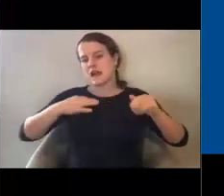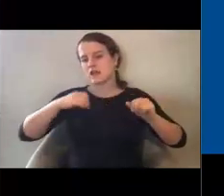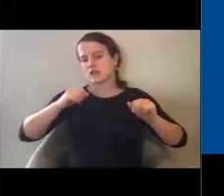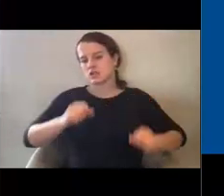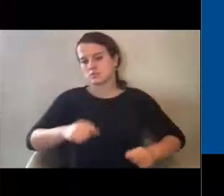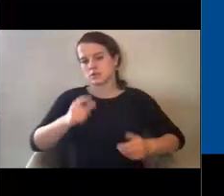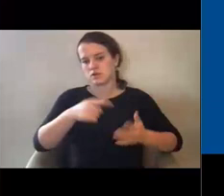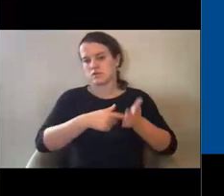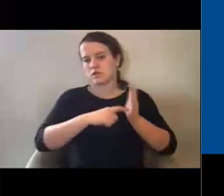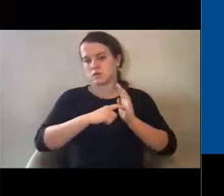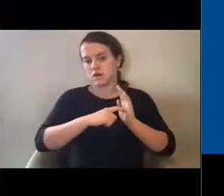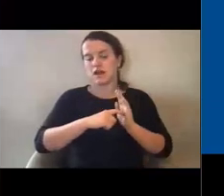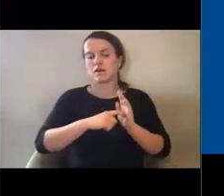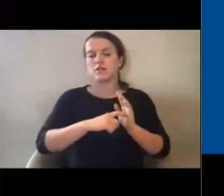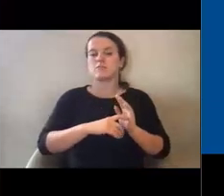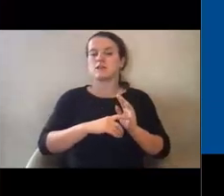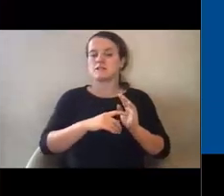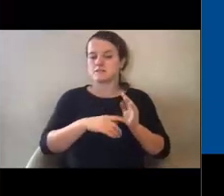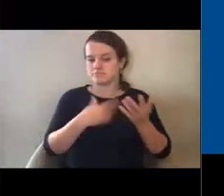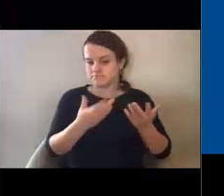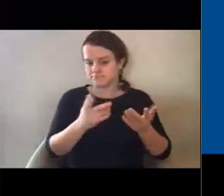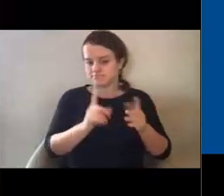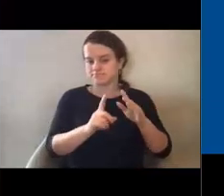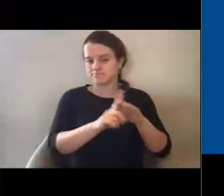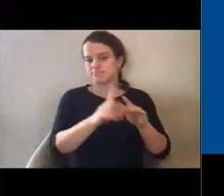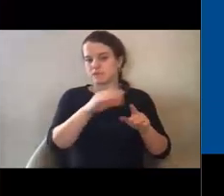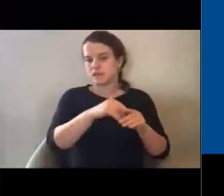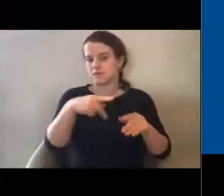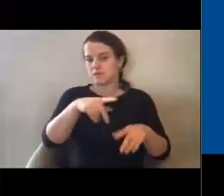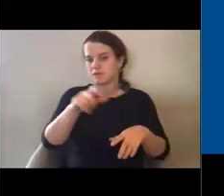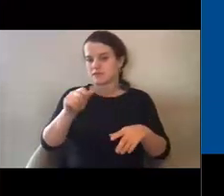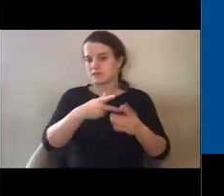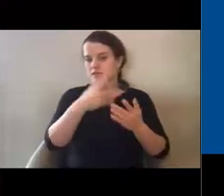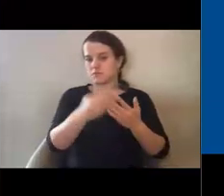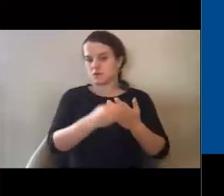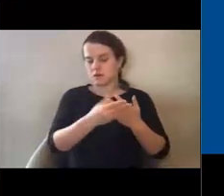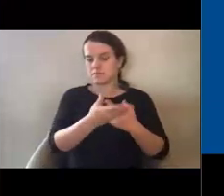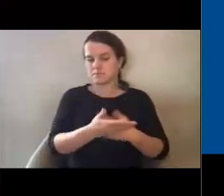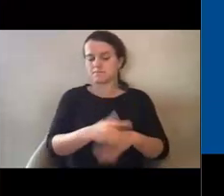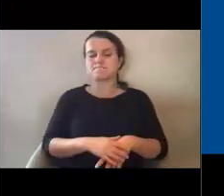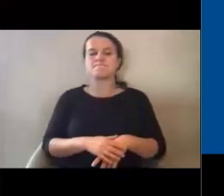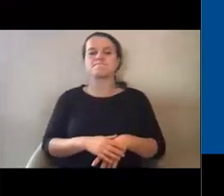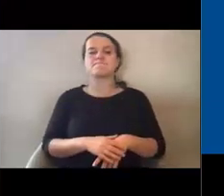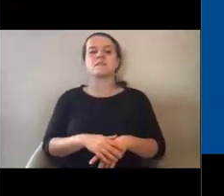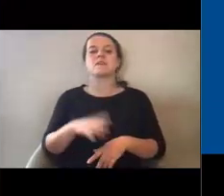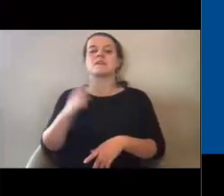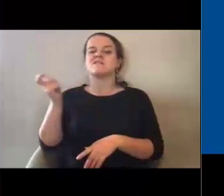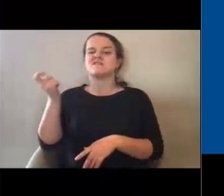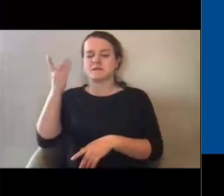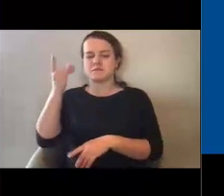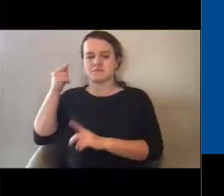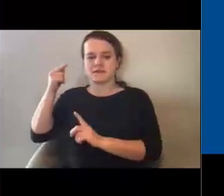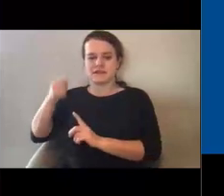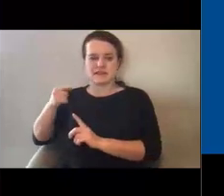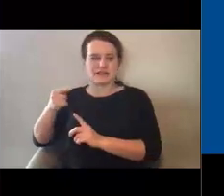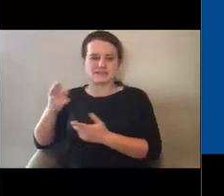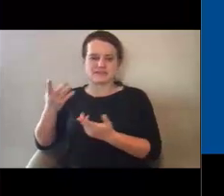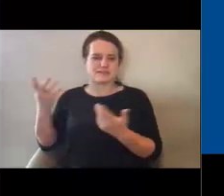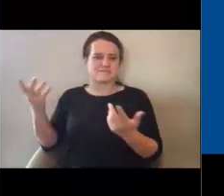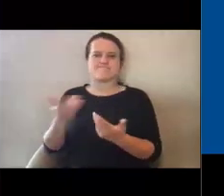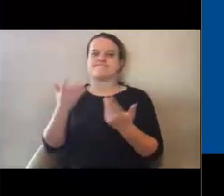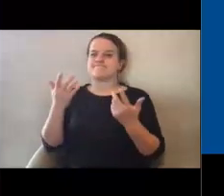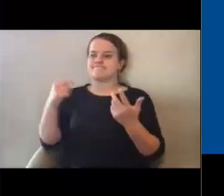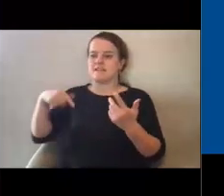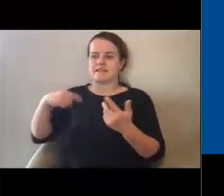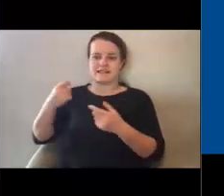that exist within the public assistance program. Because of the sort of unprecedented nature